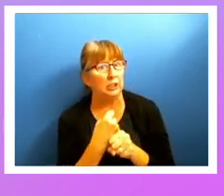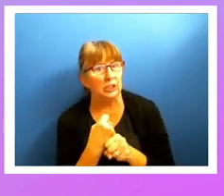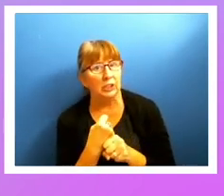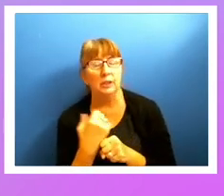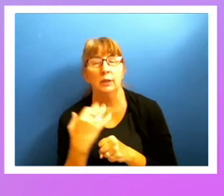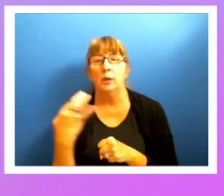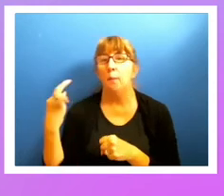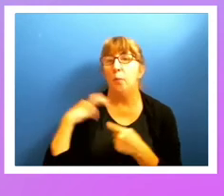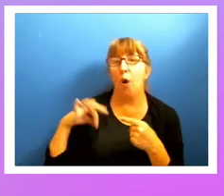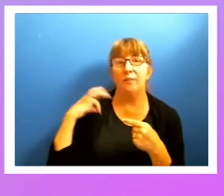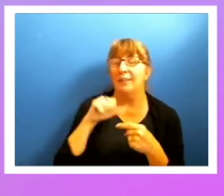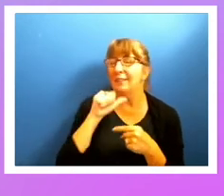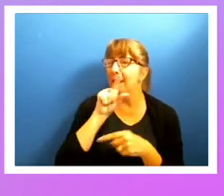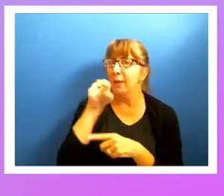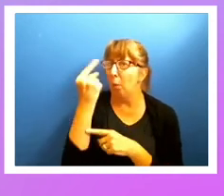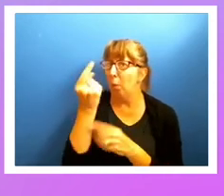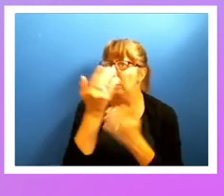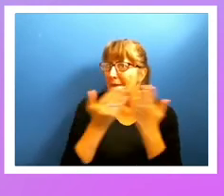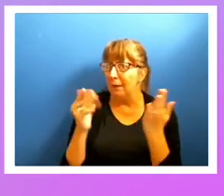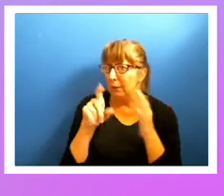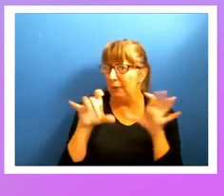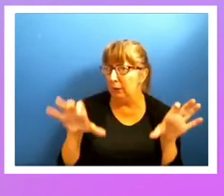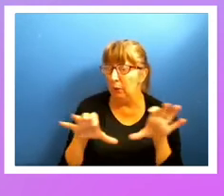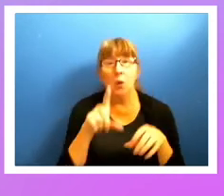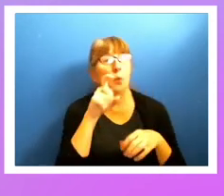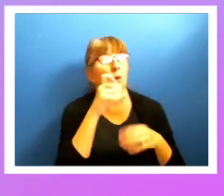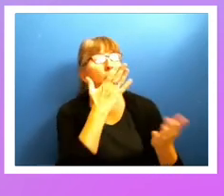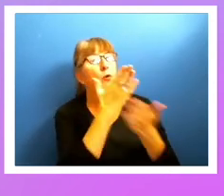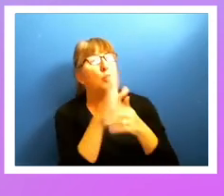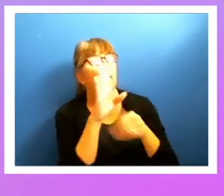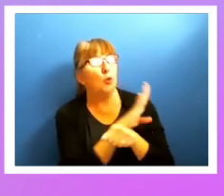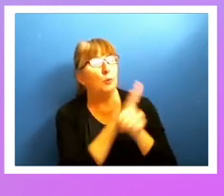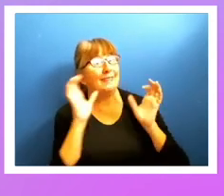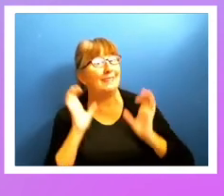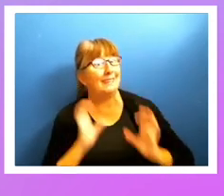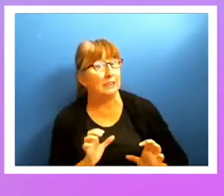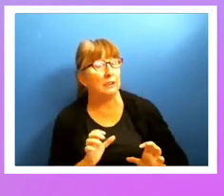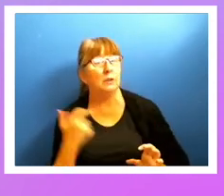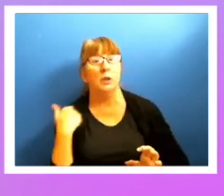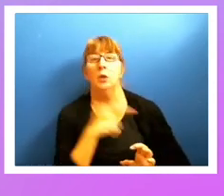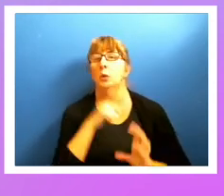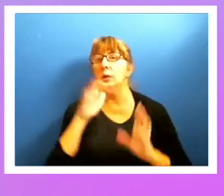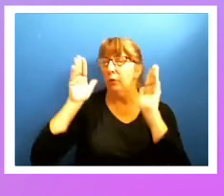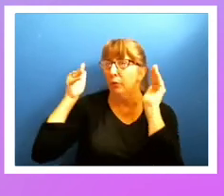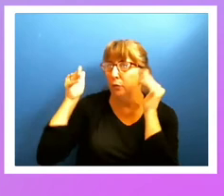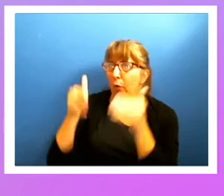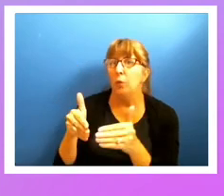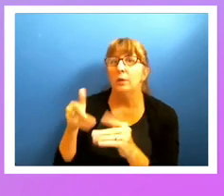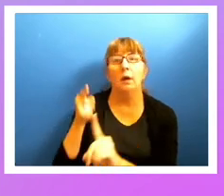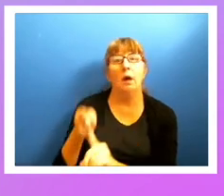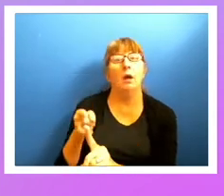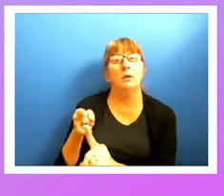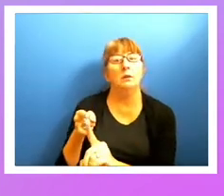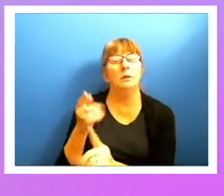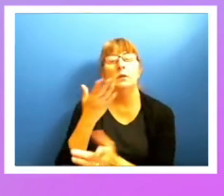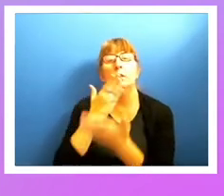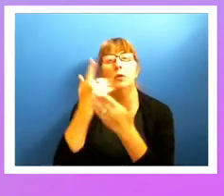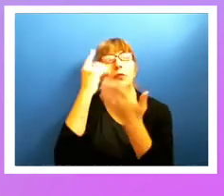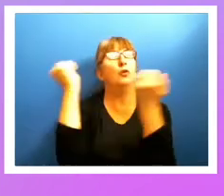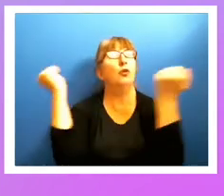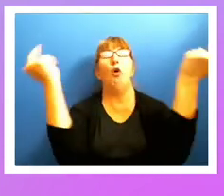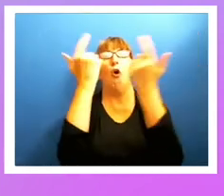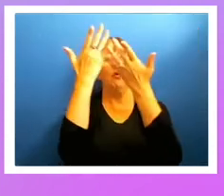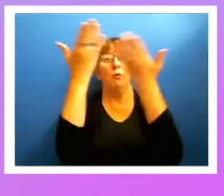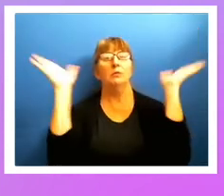Profits is not the only thing that we need to do. We need to be good corporate citizens. We need to focus on, you know, good for all, on